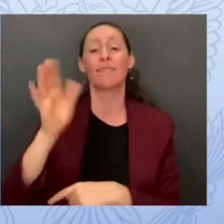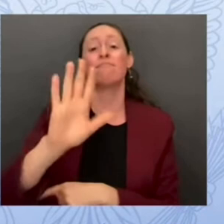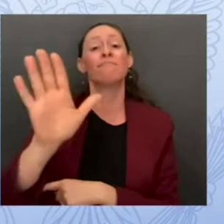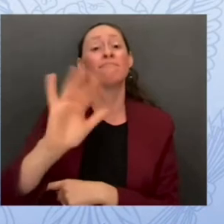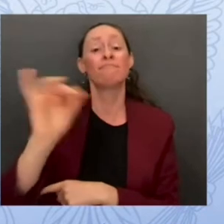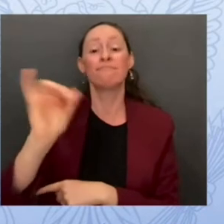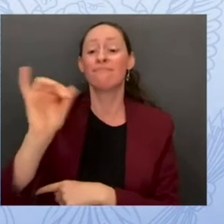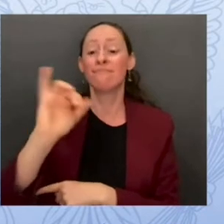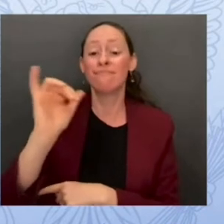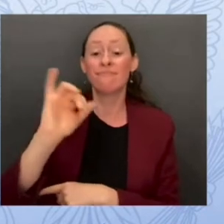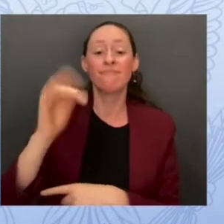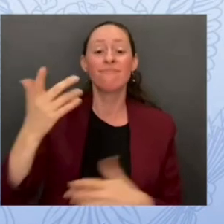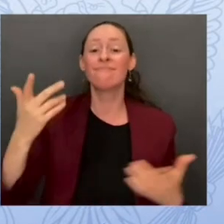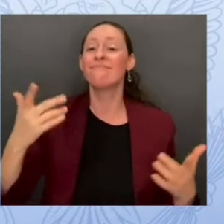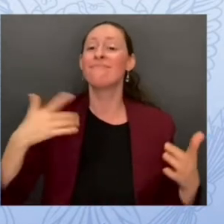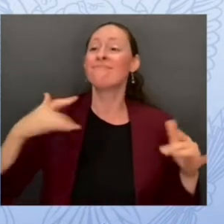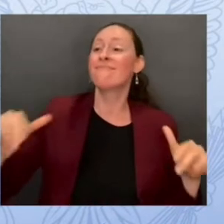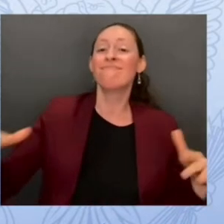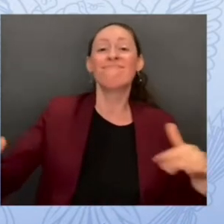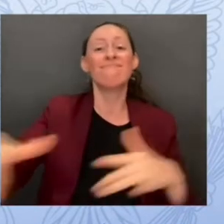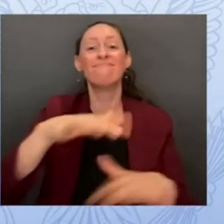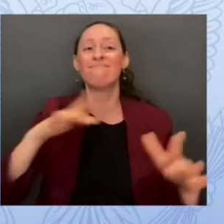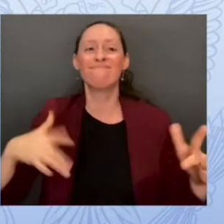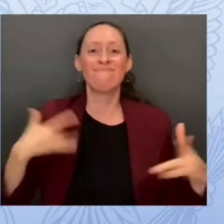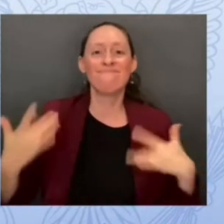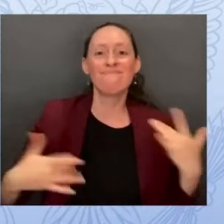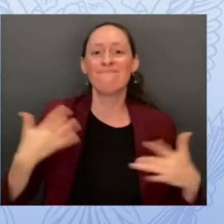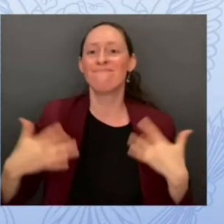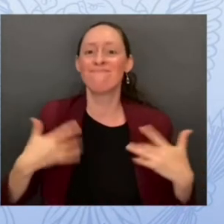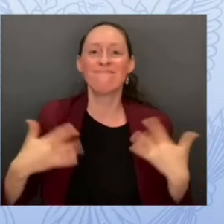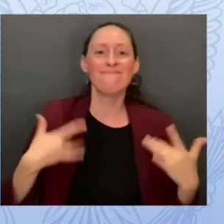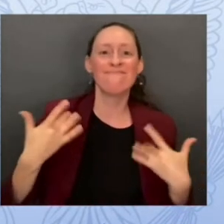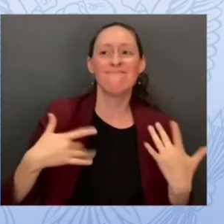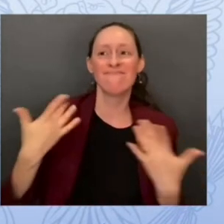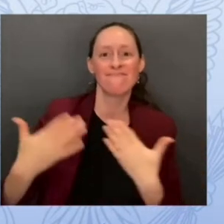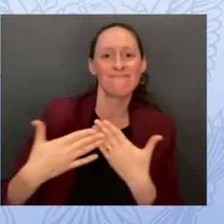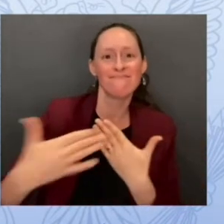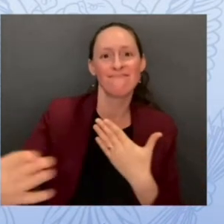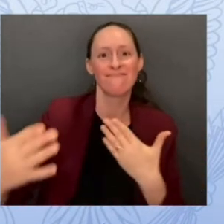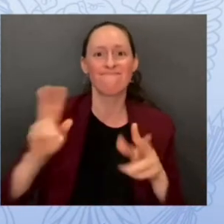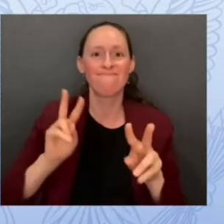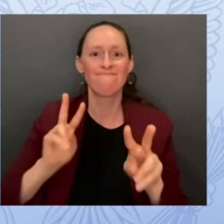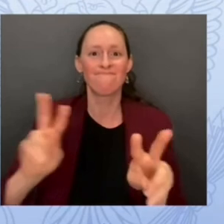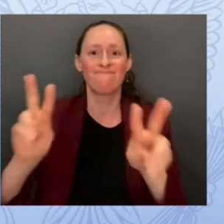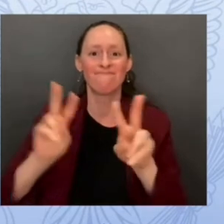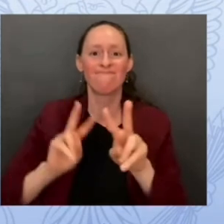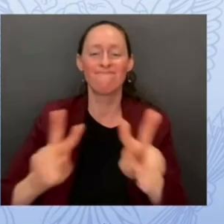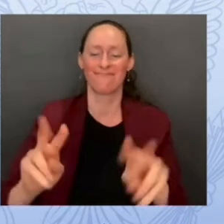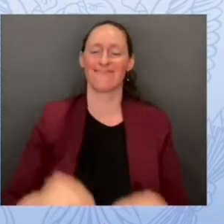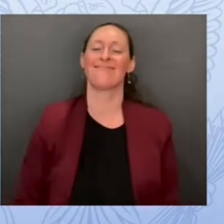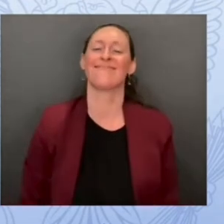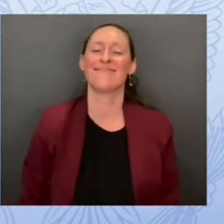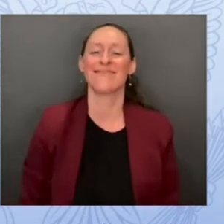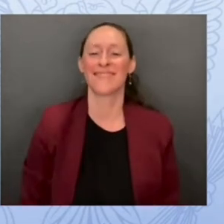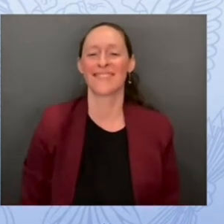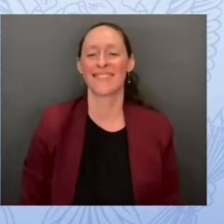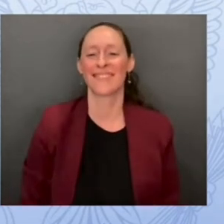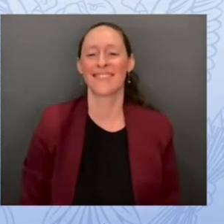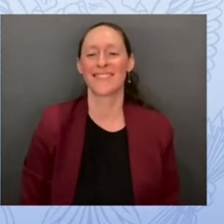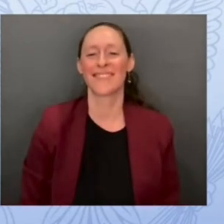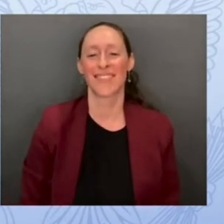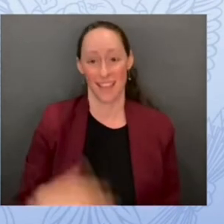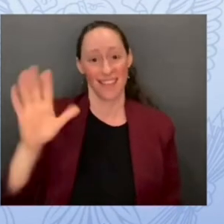seems to stretch out in front of us and you know you feel that excitement if any of you are in the classroom which I'm sure